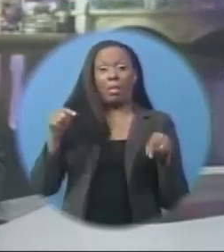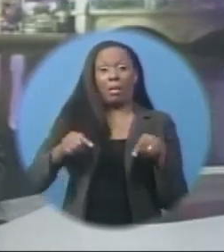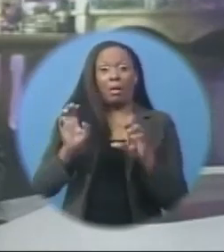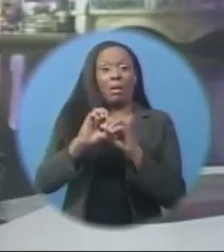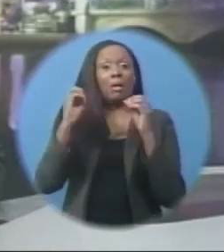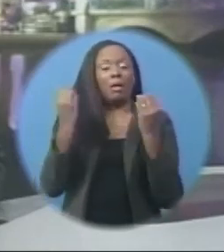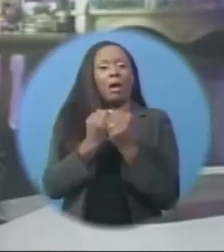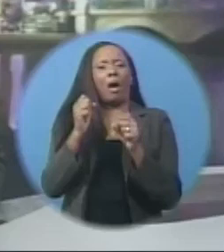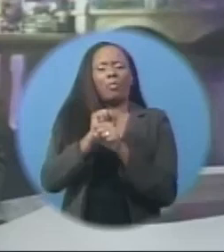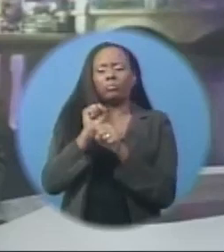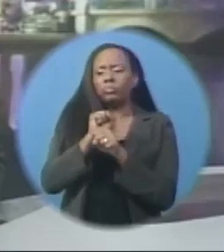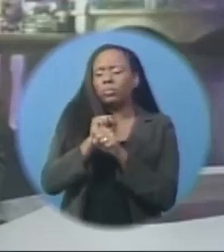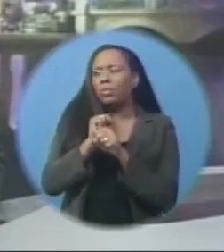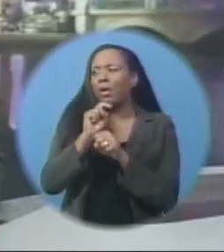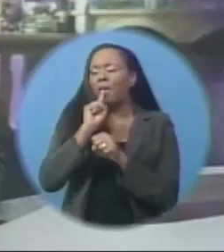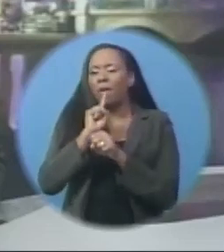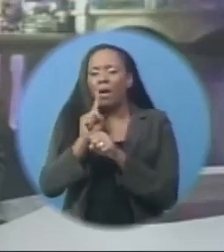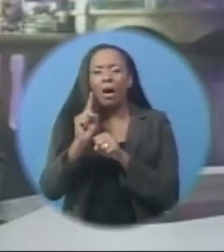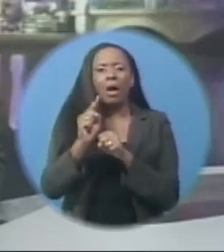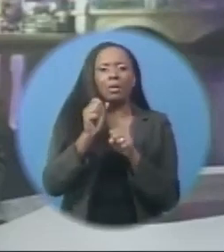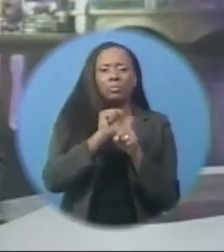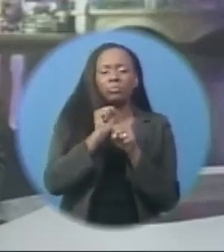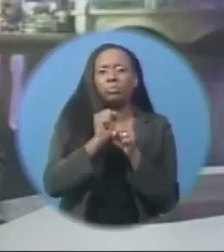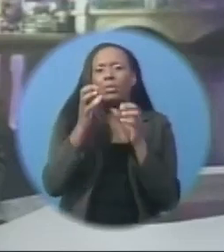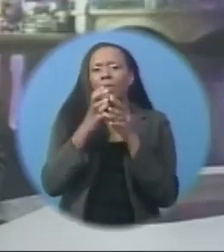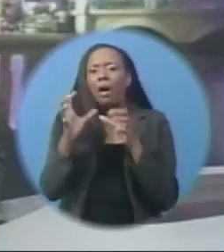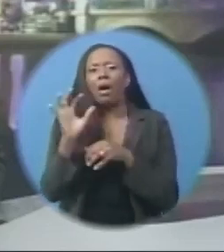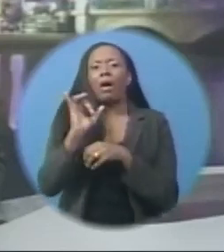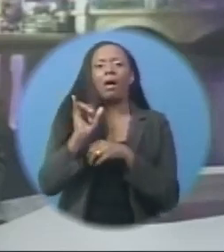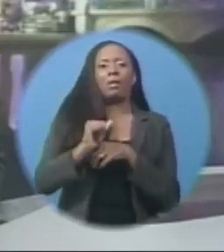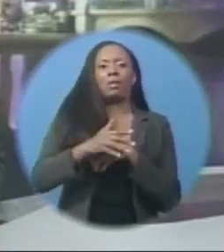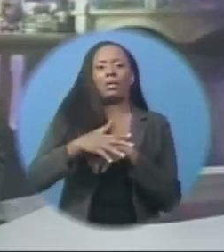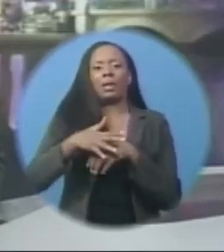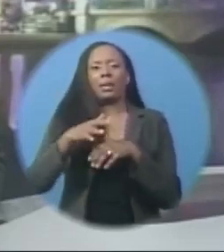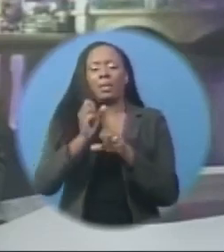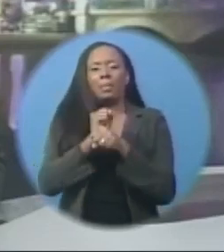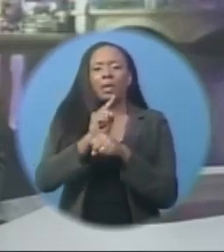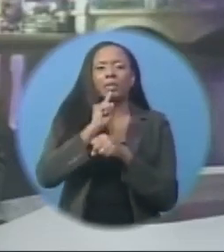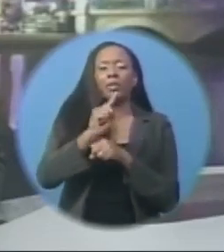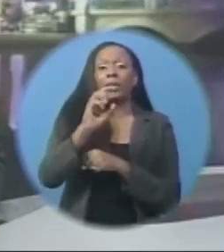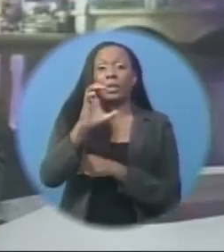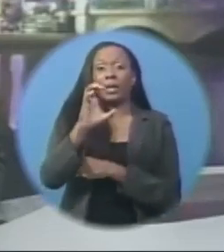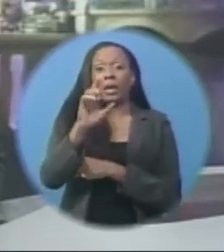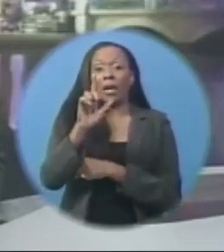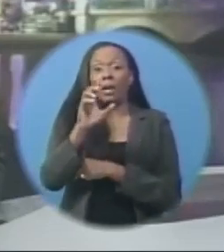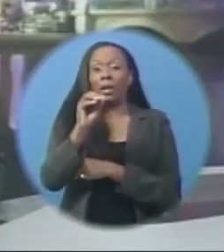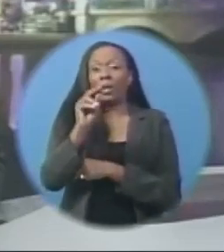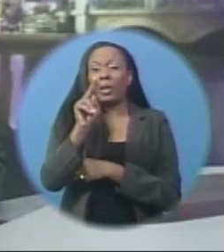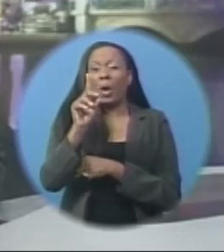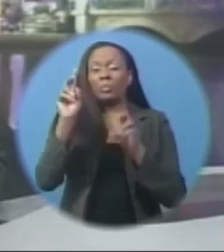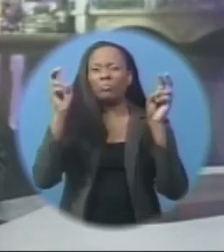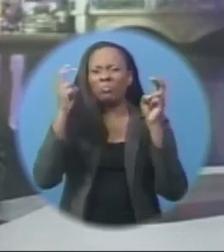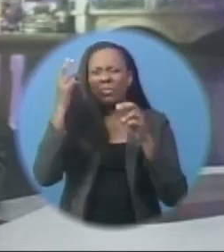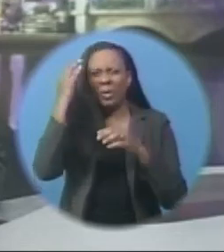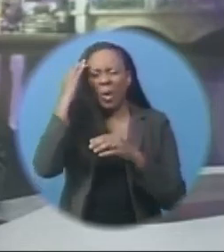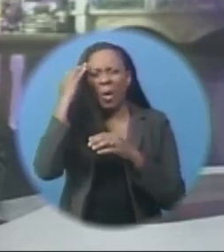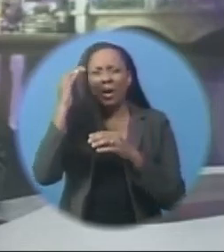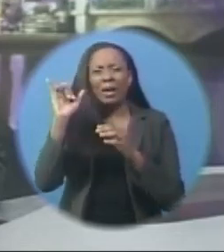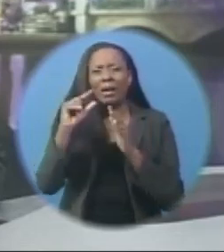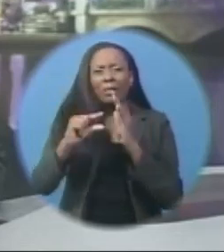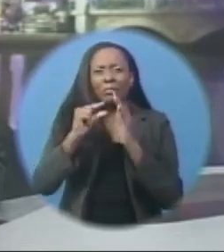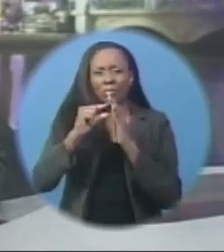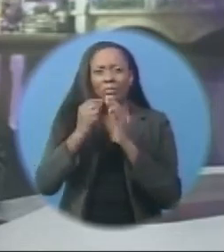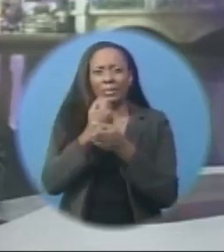two organizations to work on crucial topics such as securing the cloud and how to protect public data The OAS says the